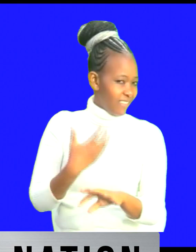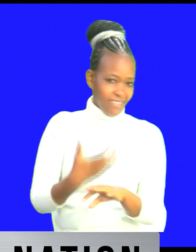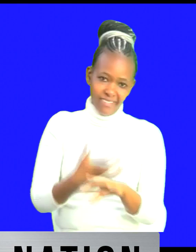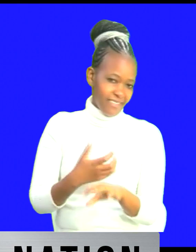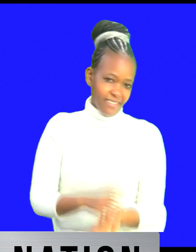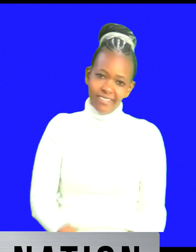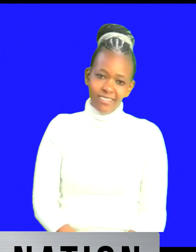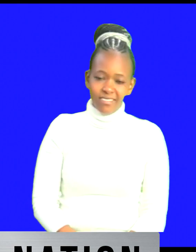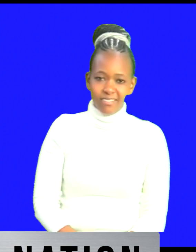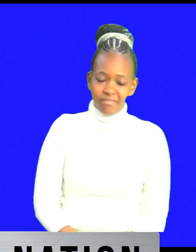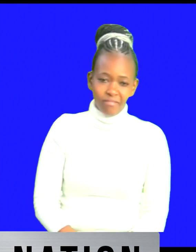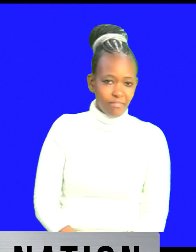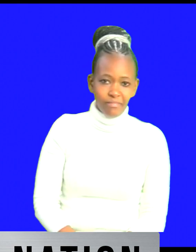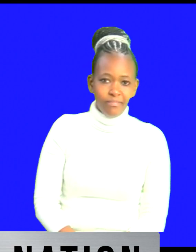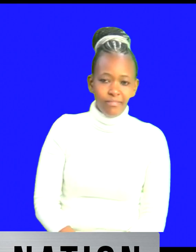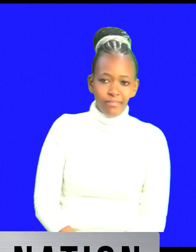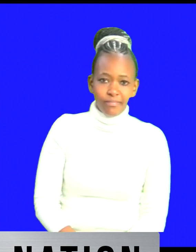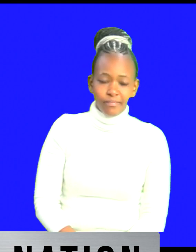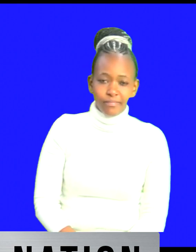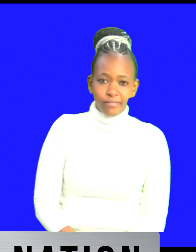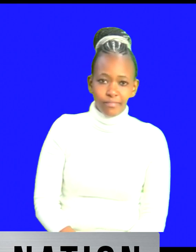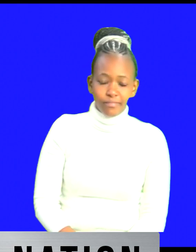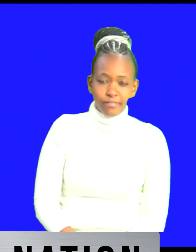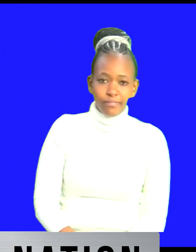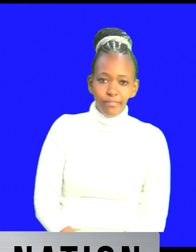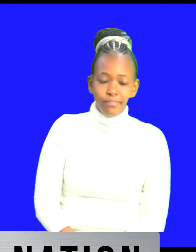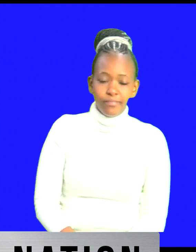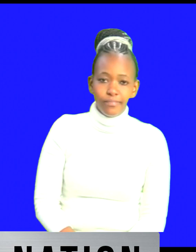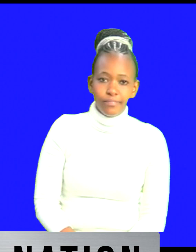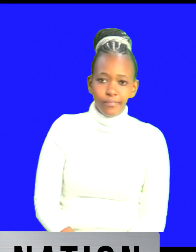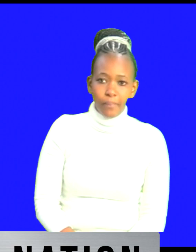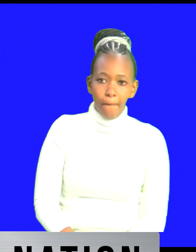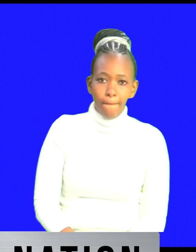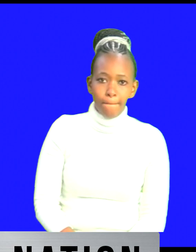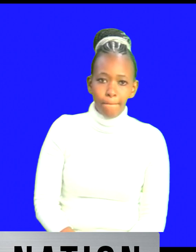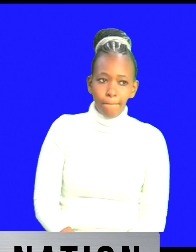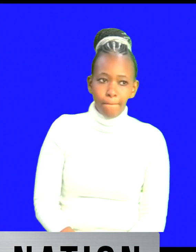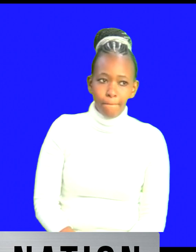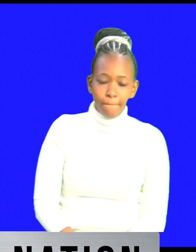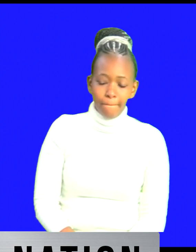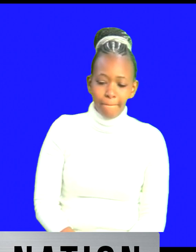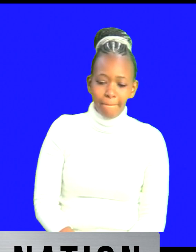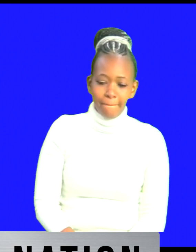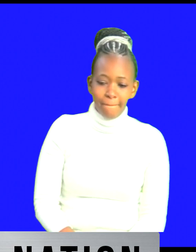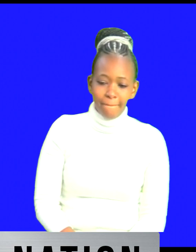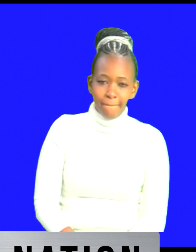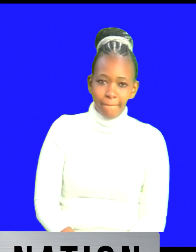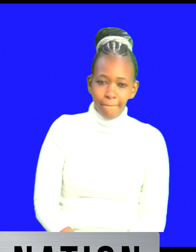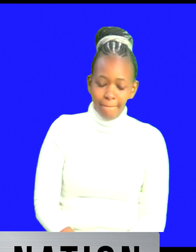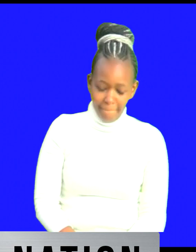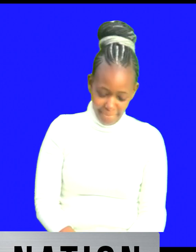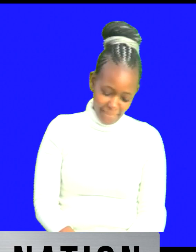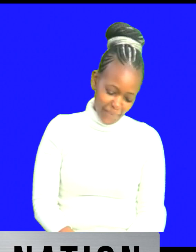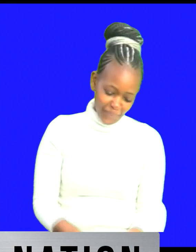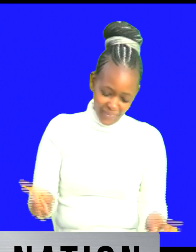yeah i really hope that definitely is with this yeah yeah and and talking about mona inchi uh even